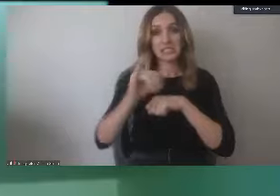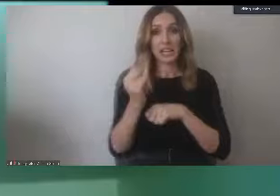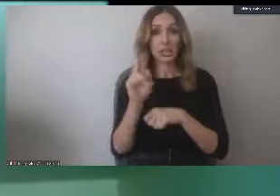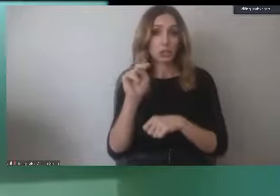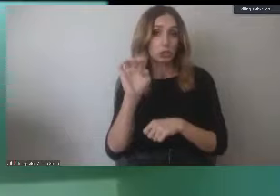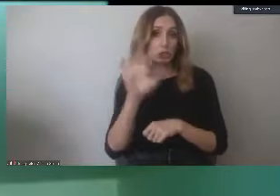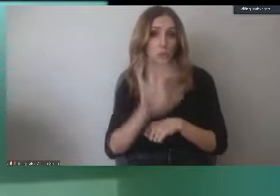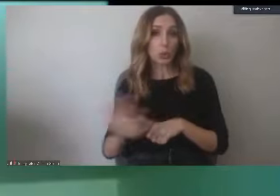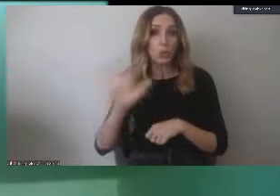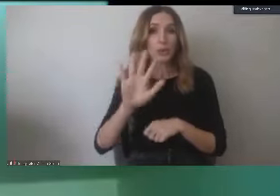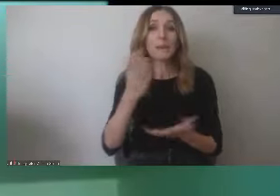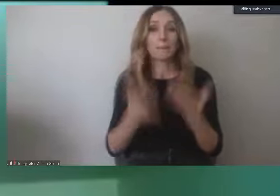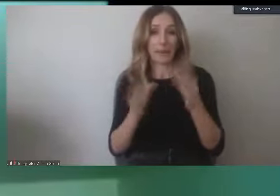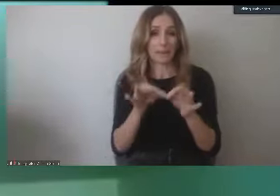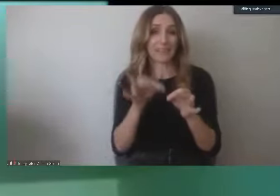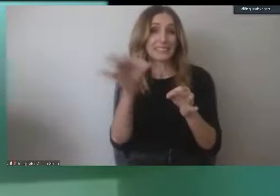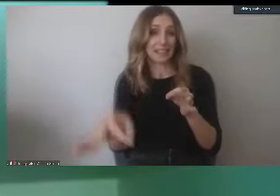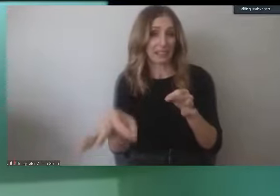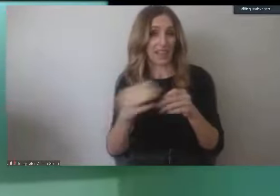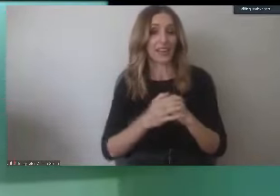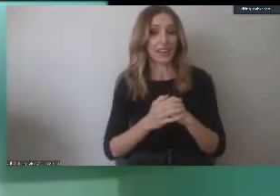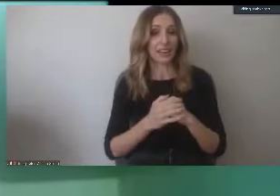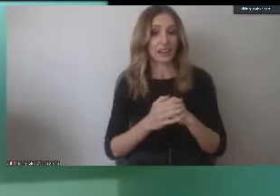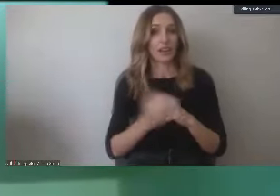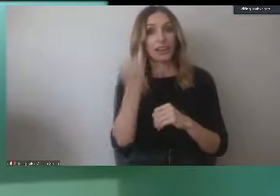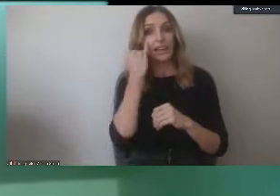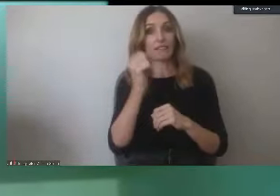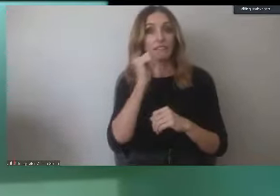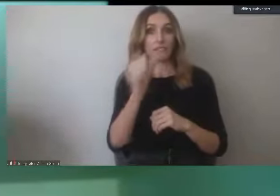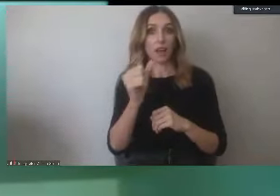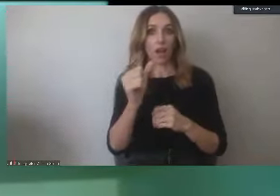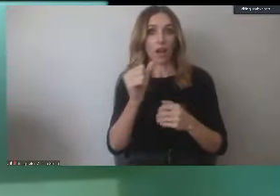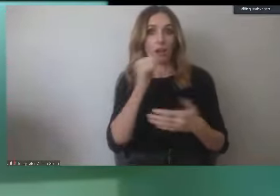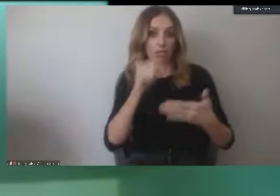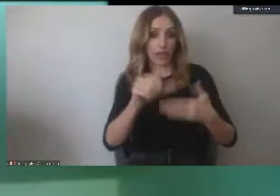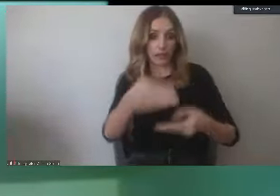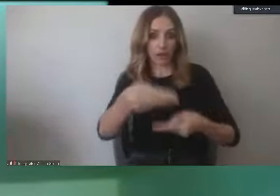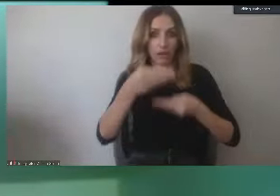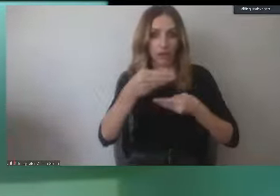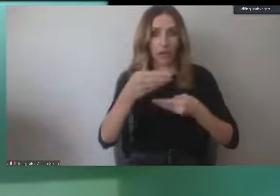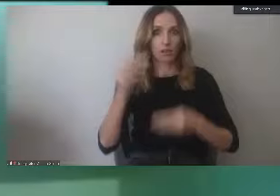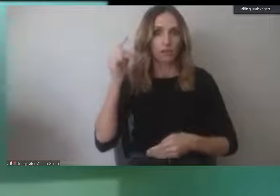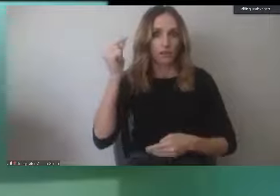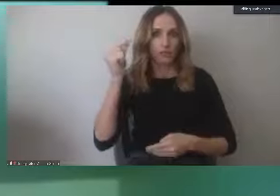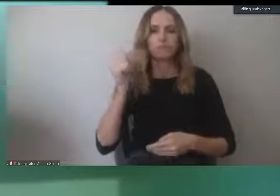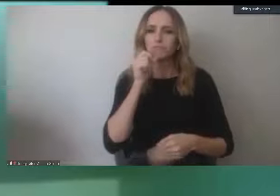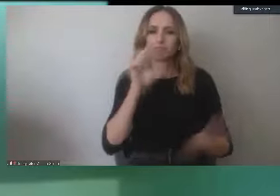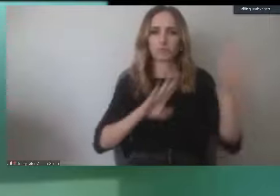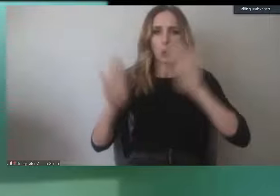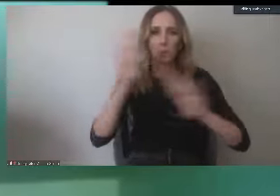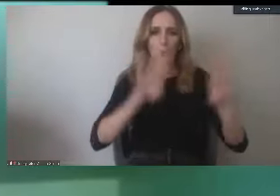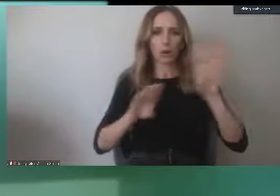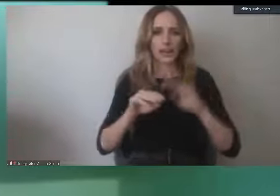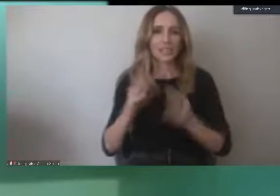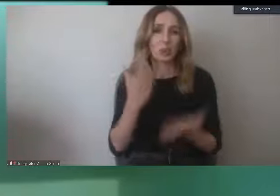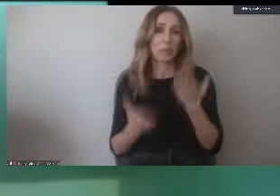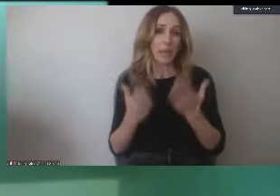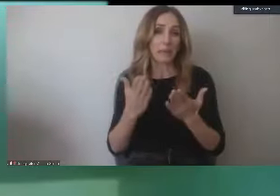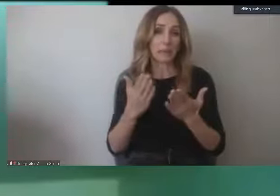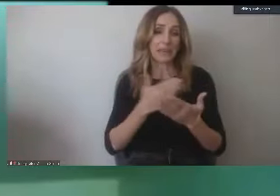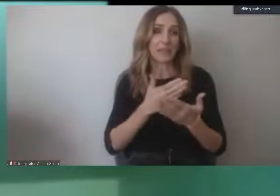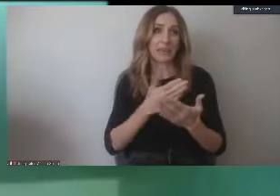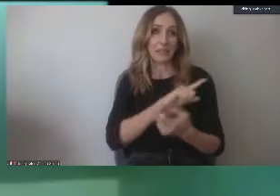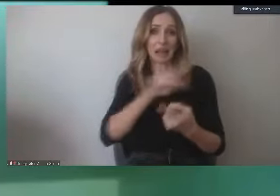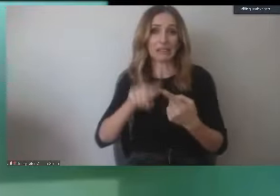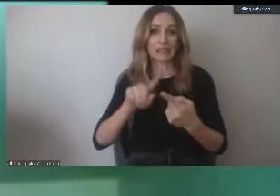delayed. And if you don't hear immediately, I wouldn't worry. It may take until approximately July 1st,